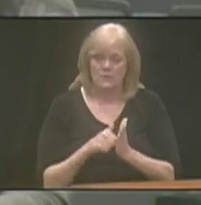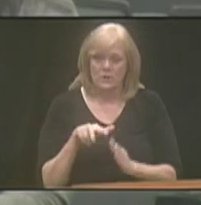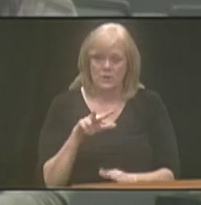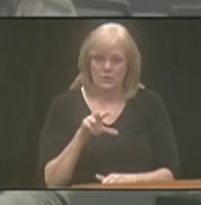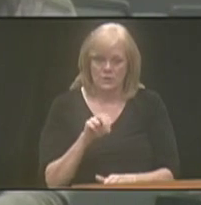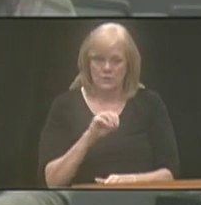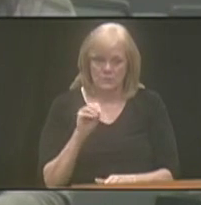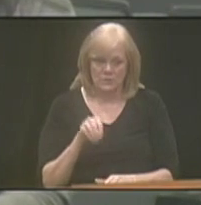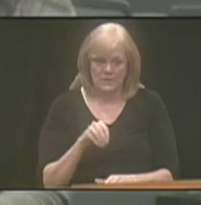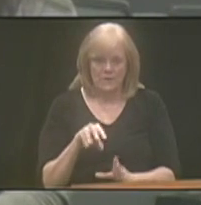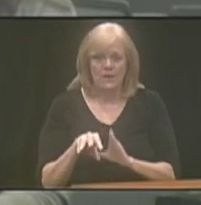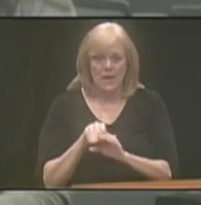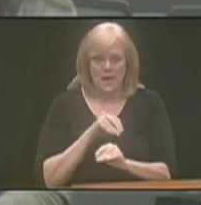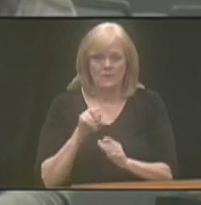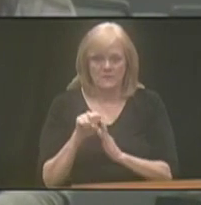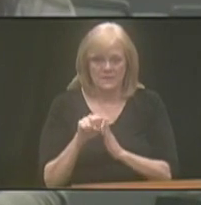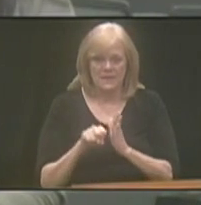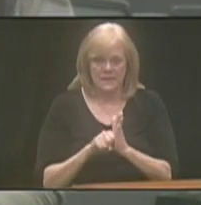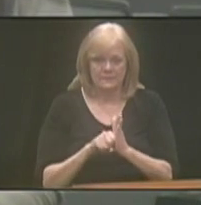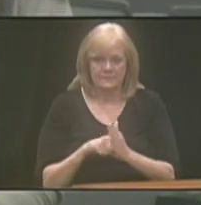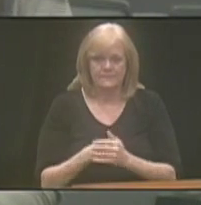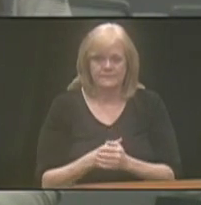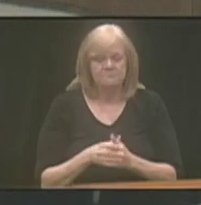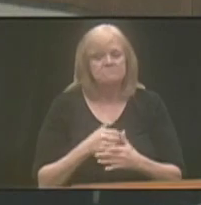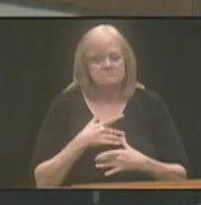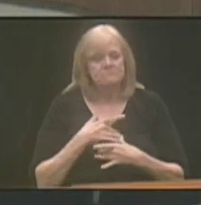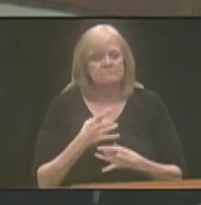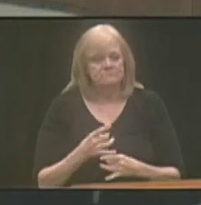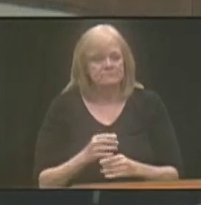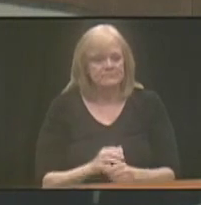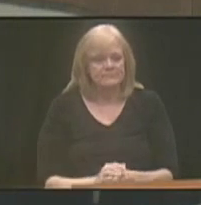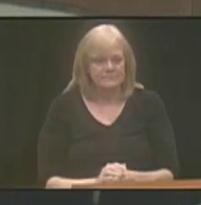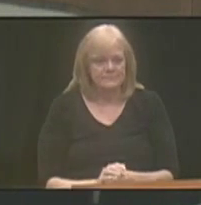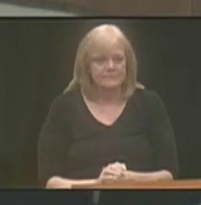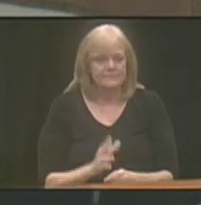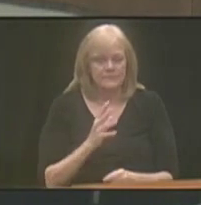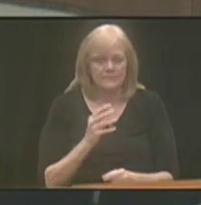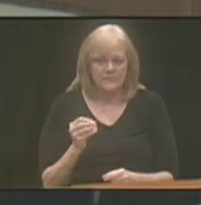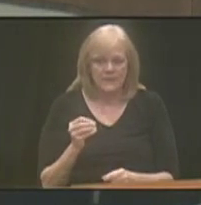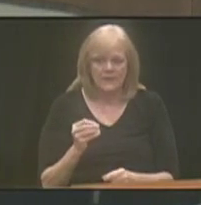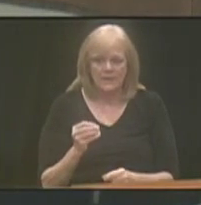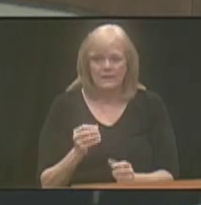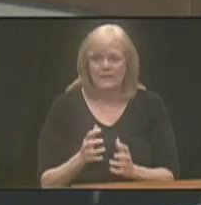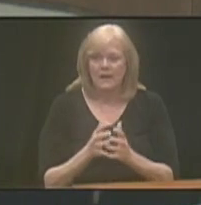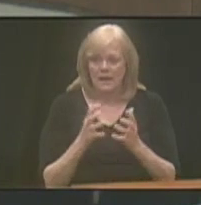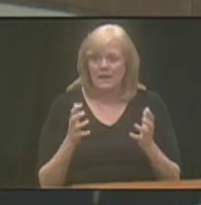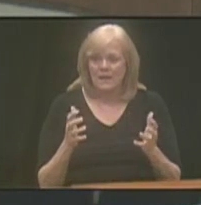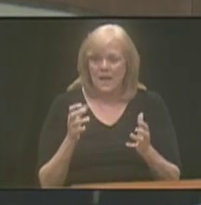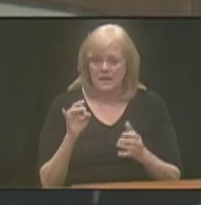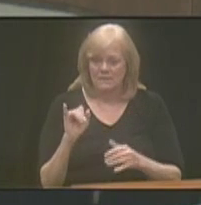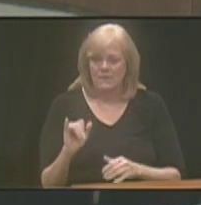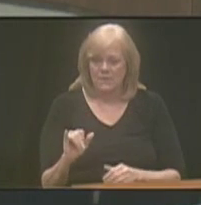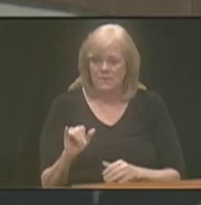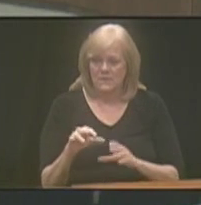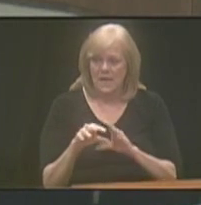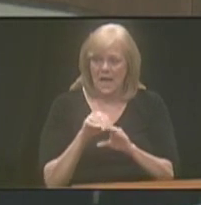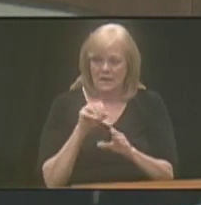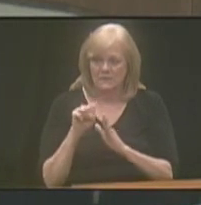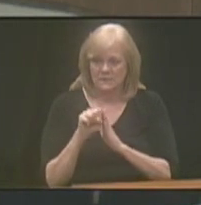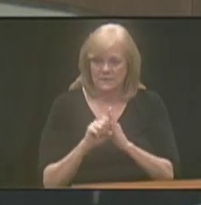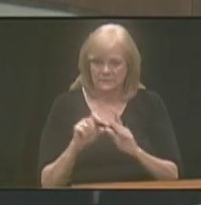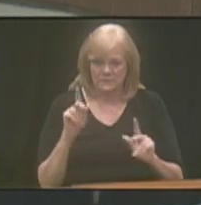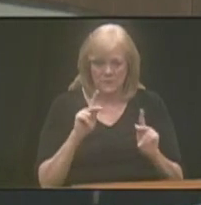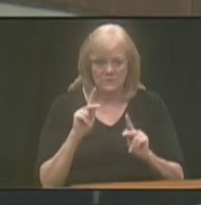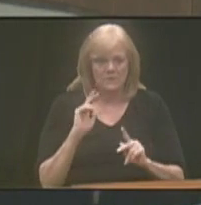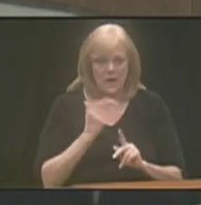30% are out of state. Okay, interesting. Yeah, and you can imagine a lot of those out of state folks